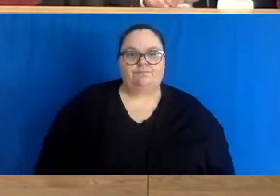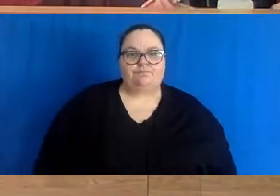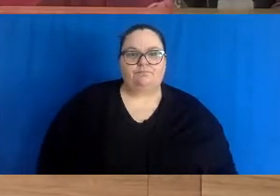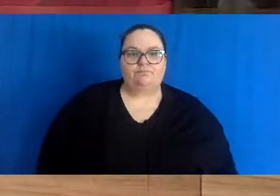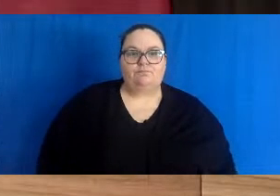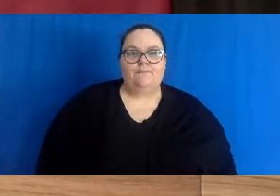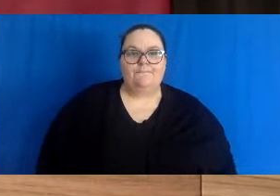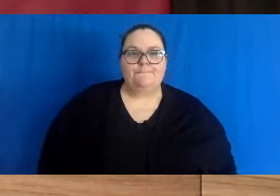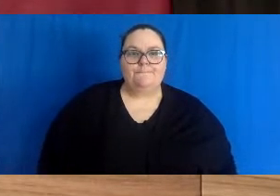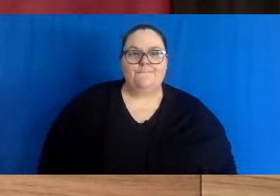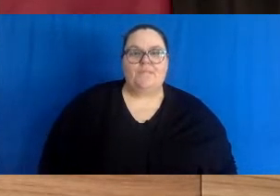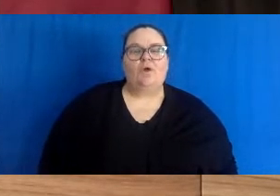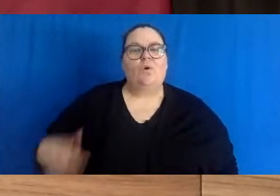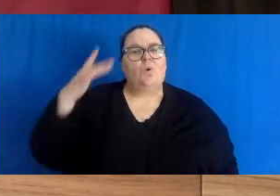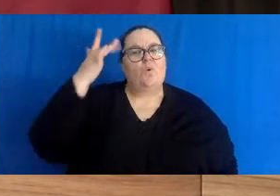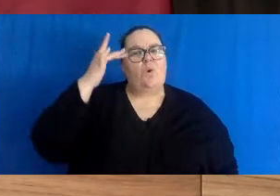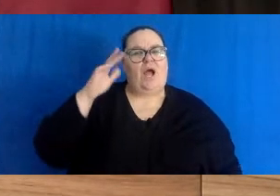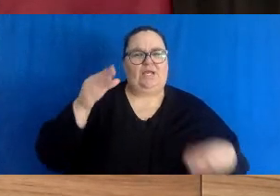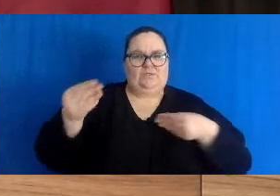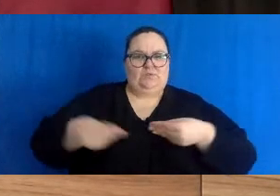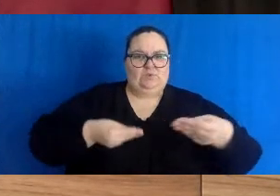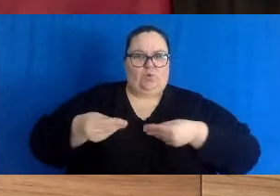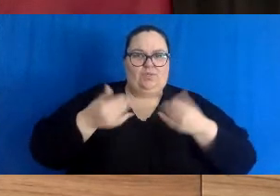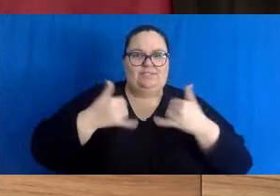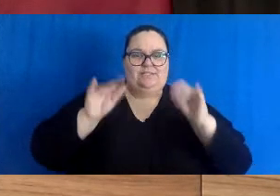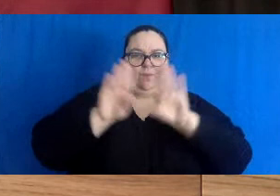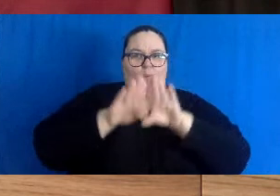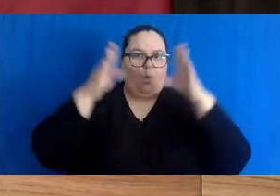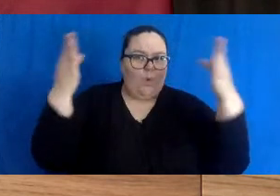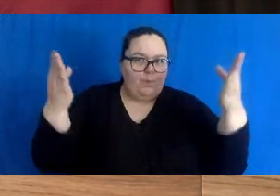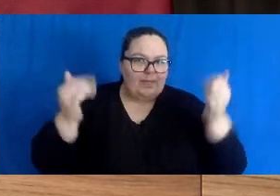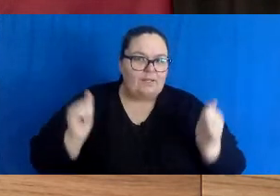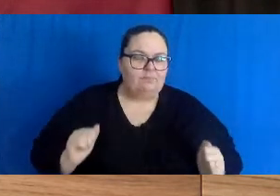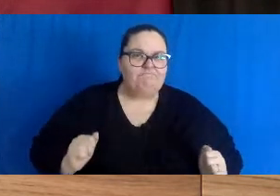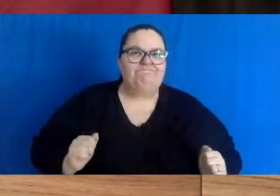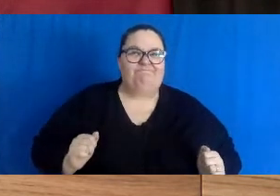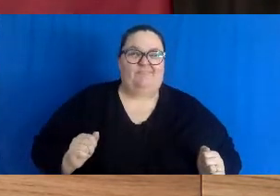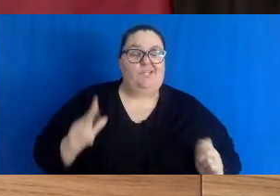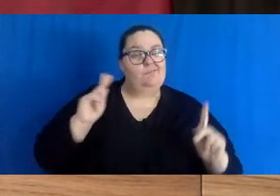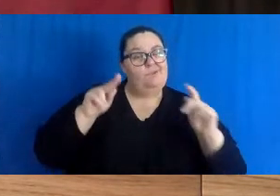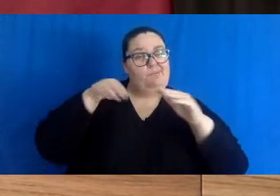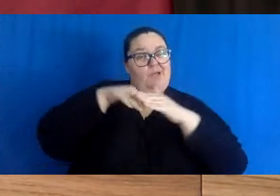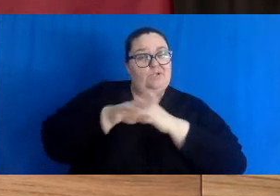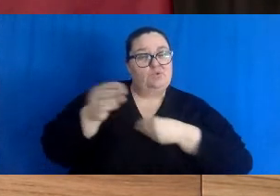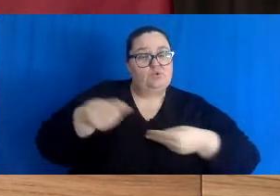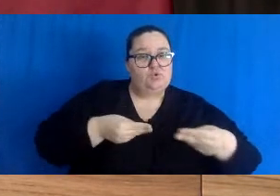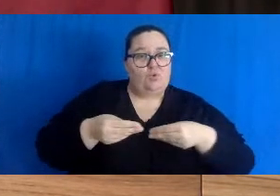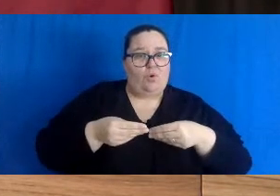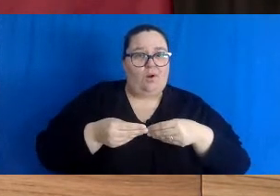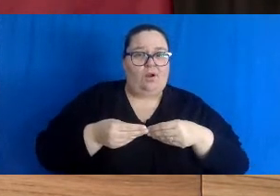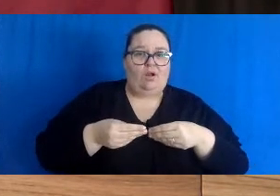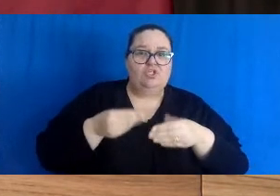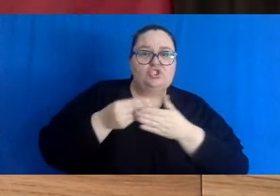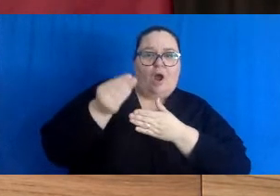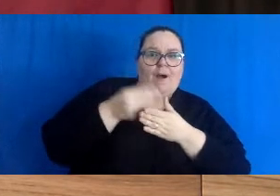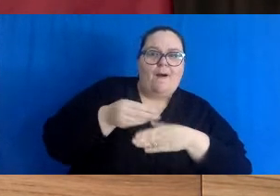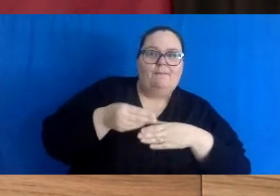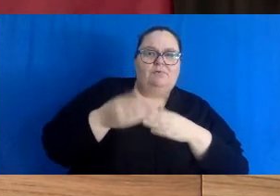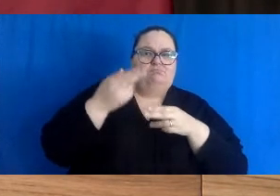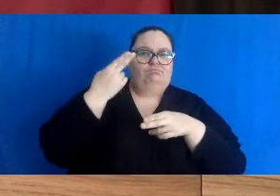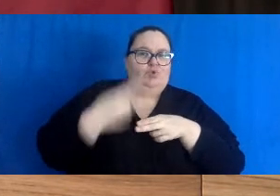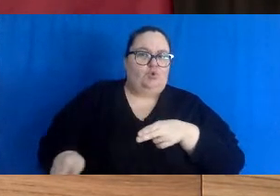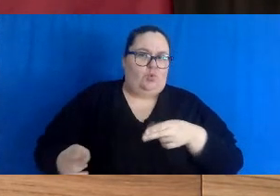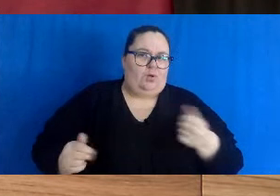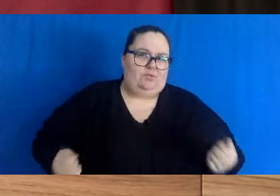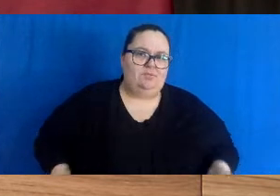that people have during shopping is generally very short in duration and very small numbers in terms of transactions. And that is why